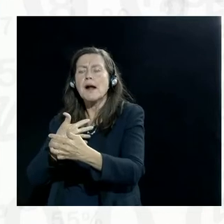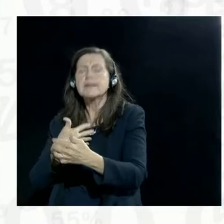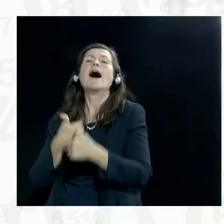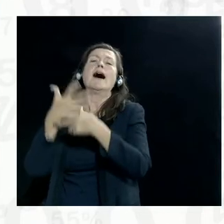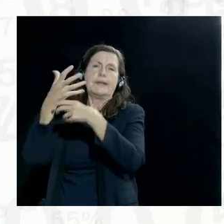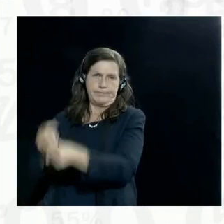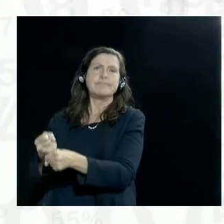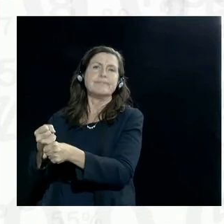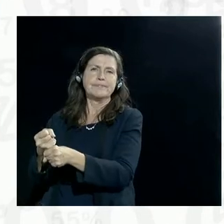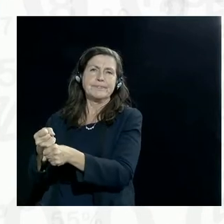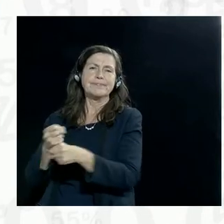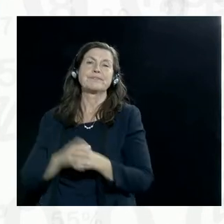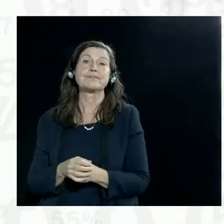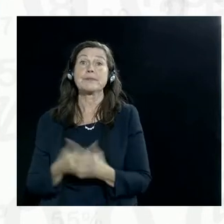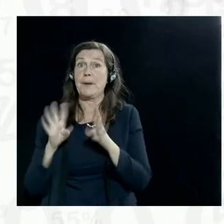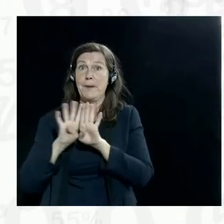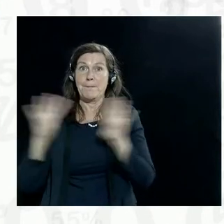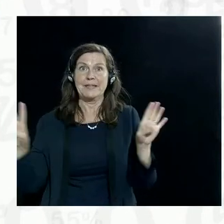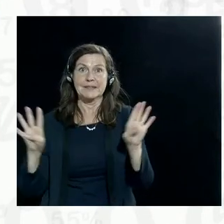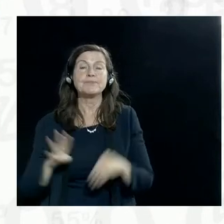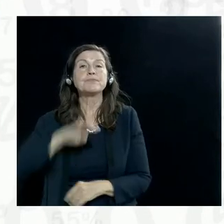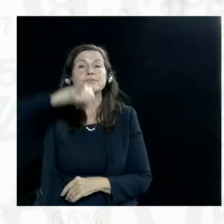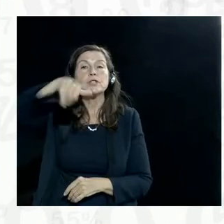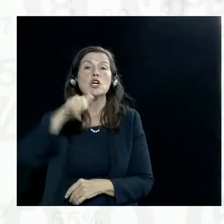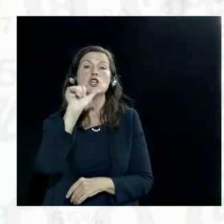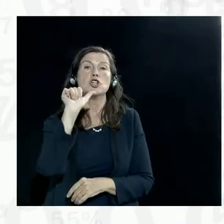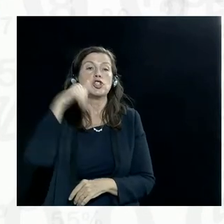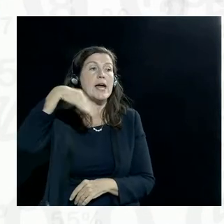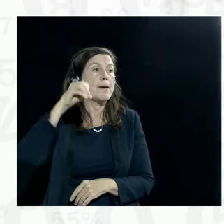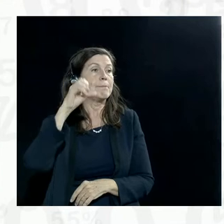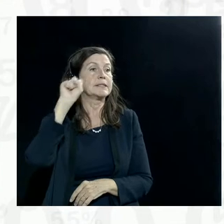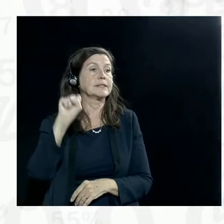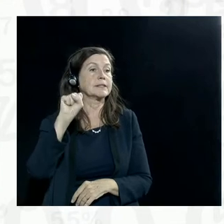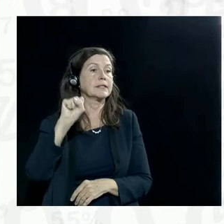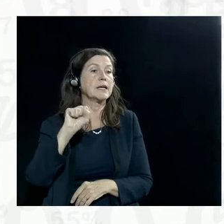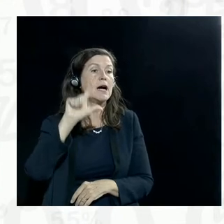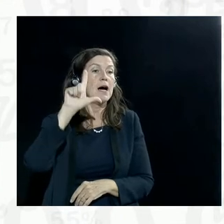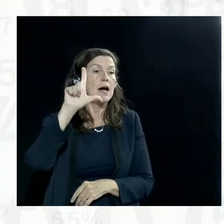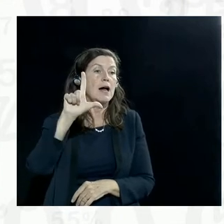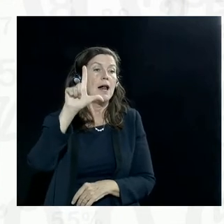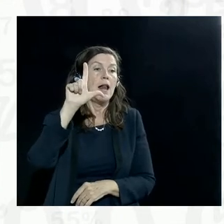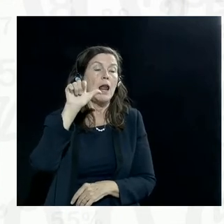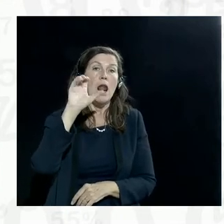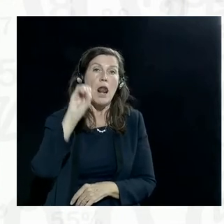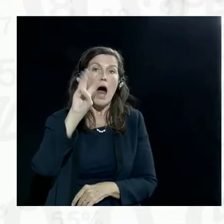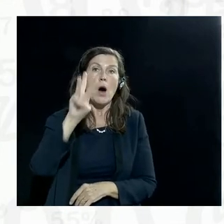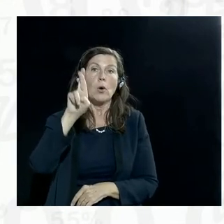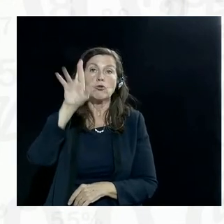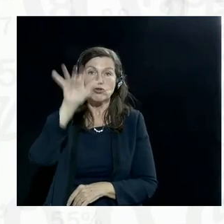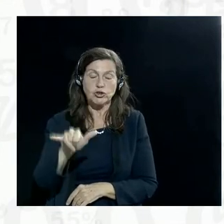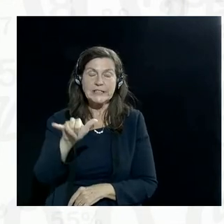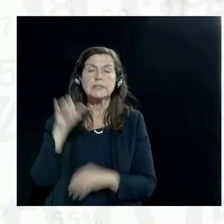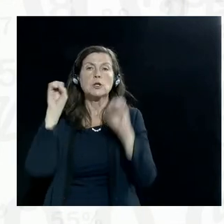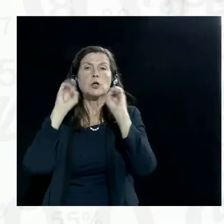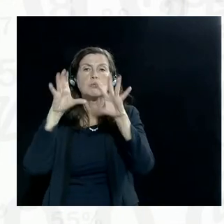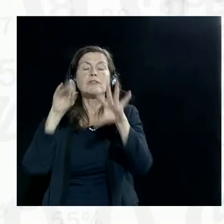We have on our panel James Lowry. He is the founder and director of the Archival Technologies Lab and assistant professor at the